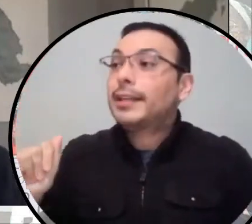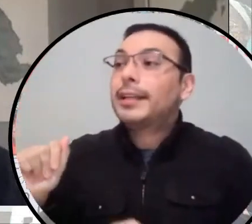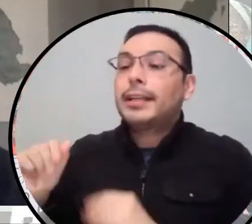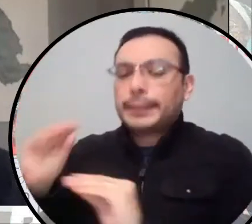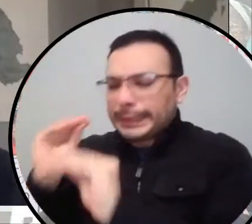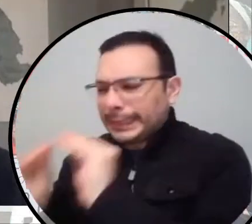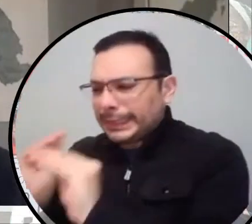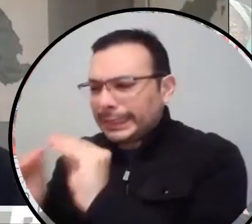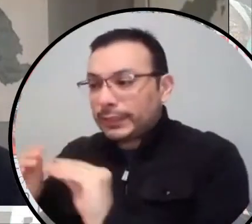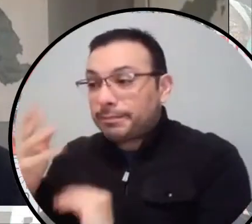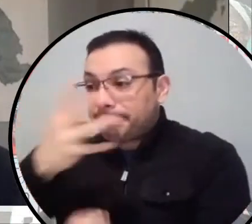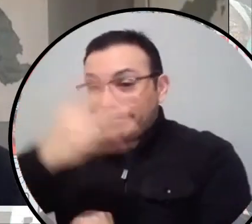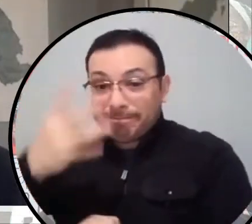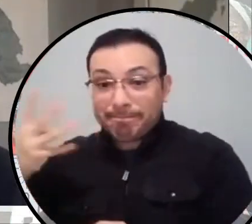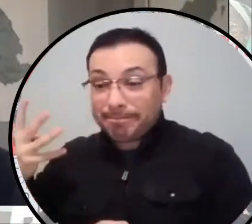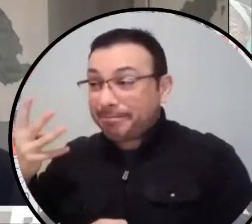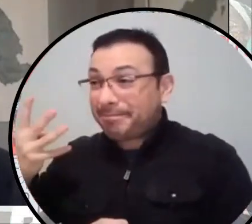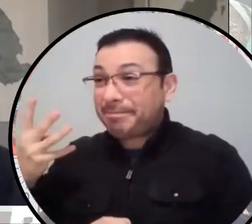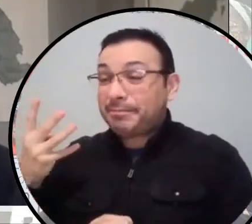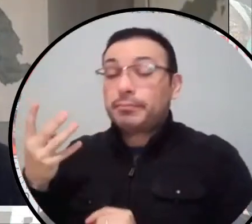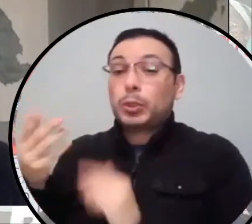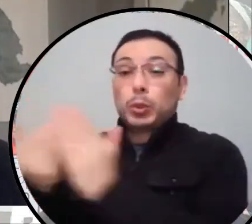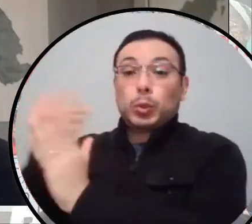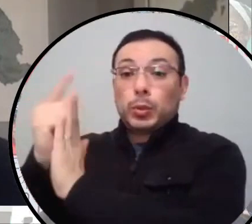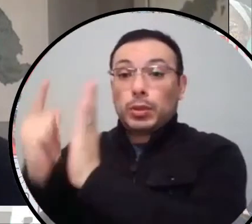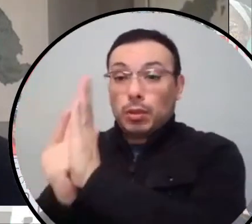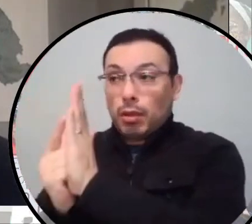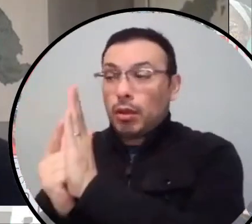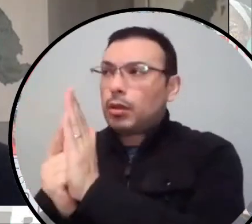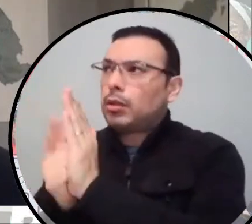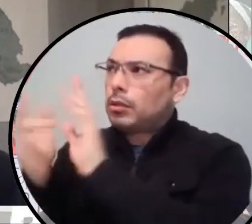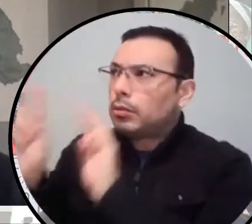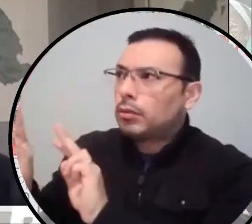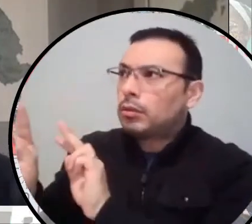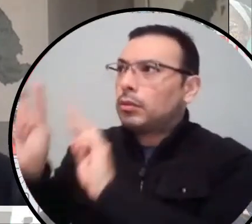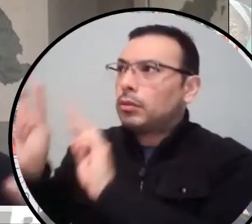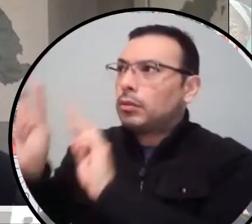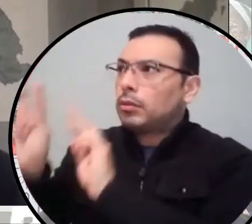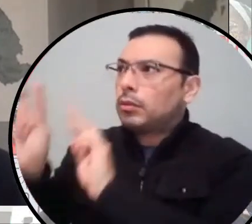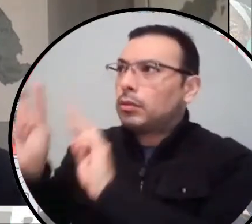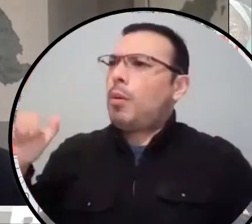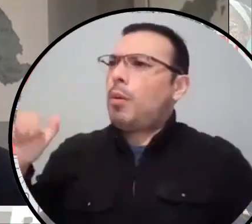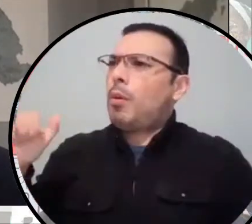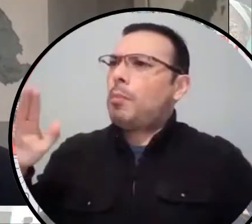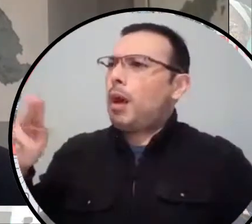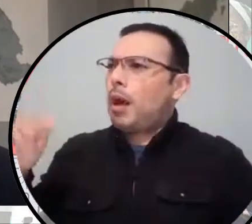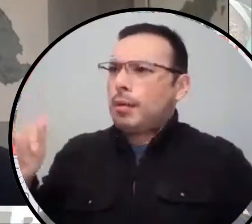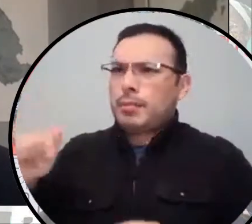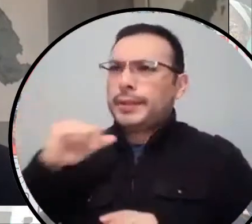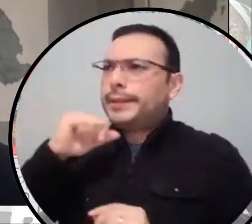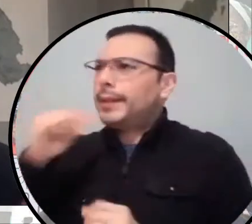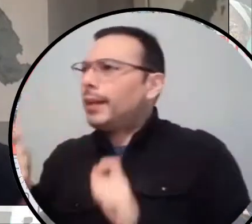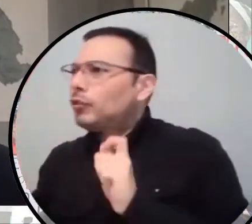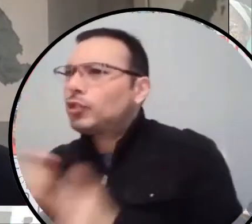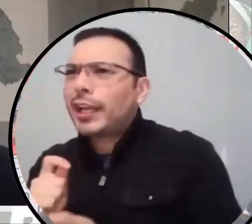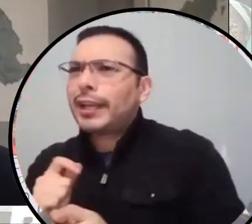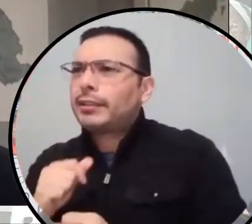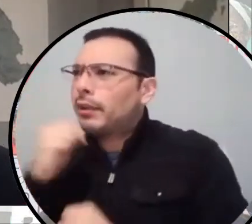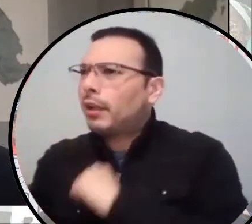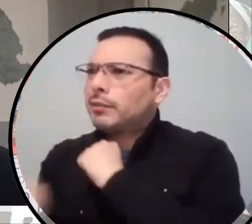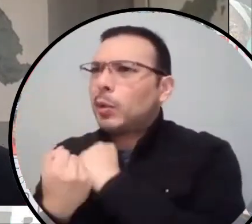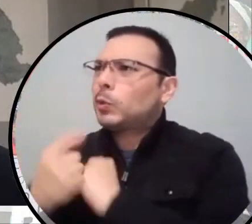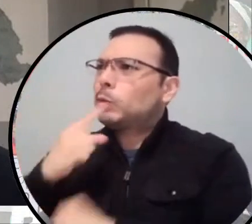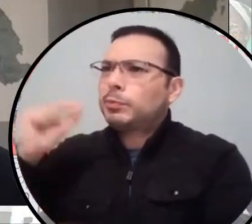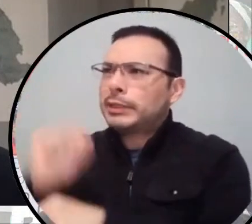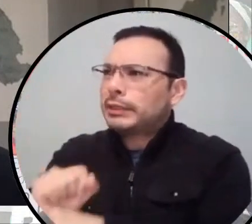isn't actually doing anything for us. He keeps not delivering. And I think people, I think the Obama administration actually helped